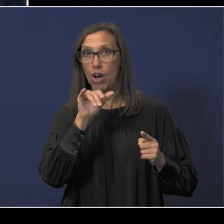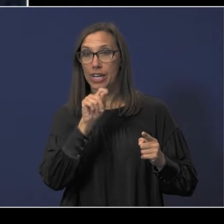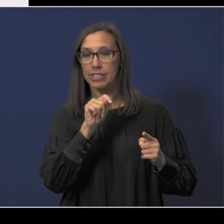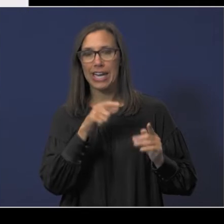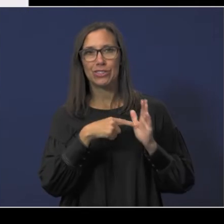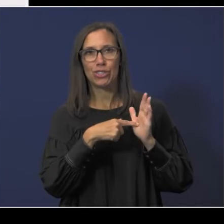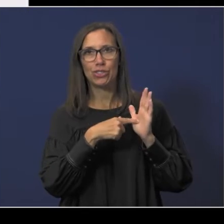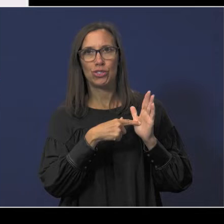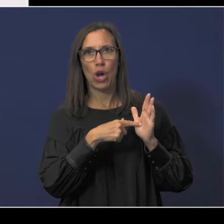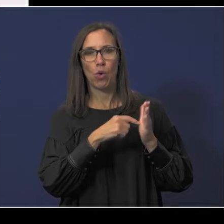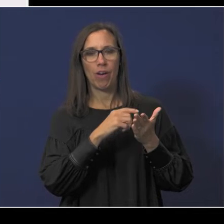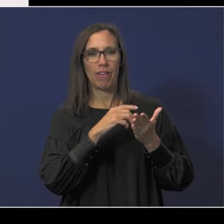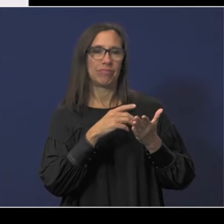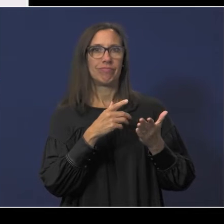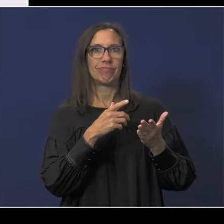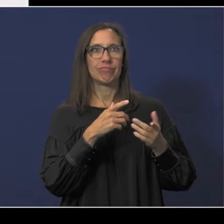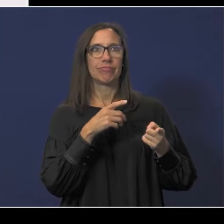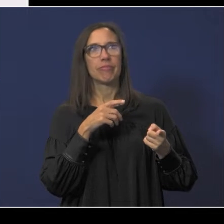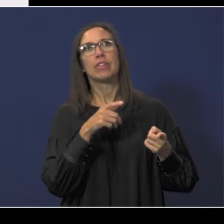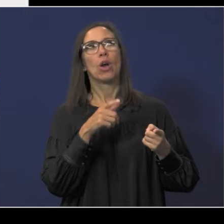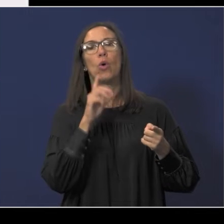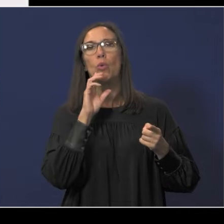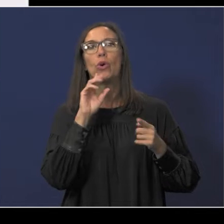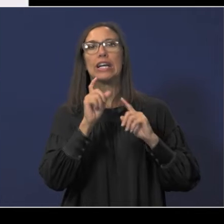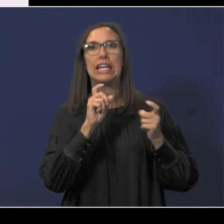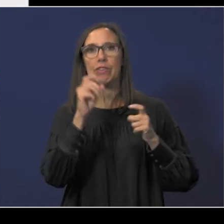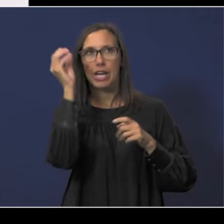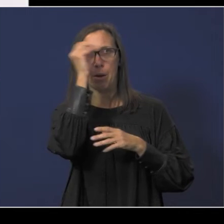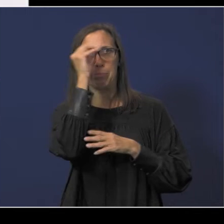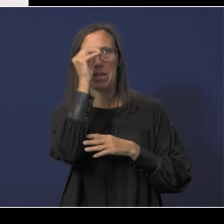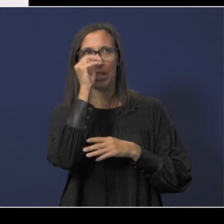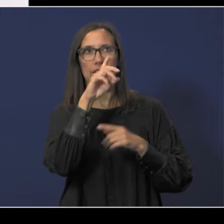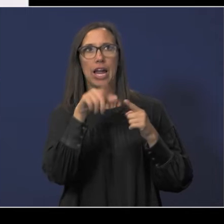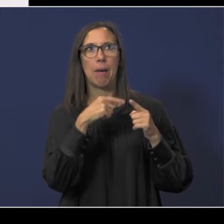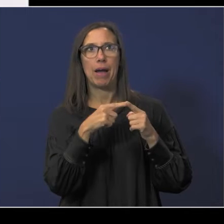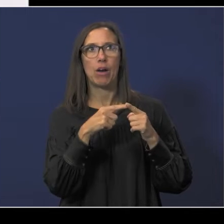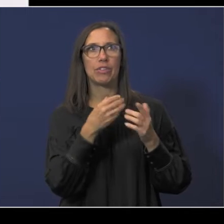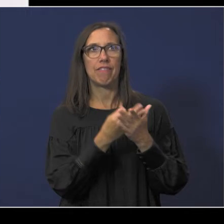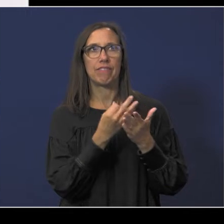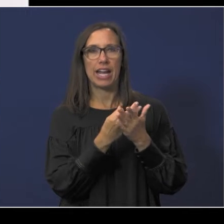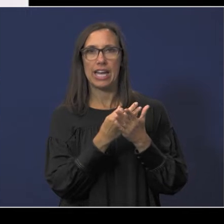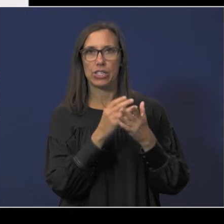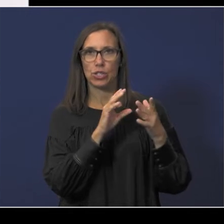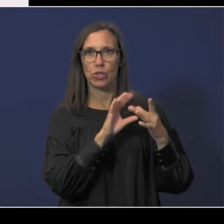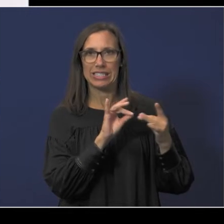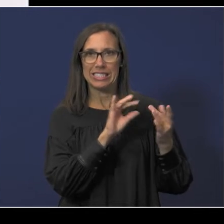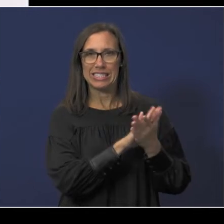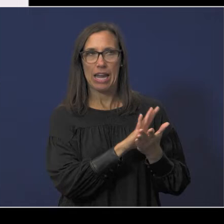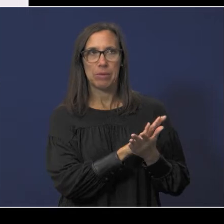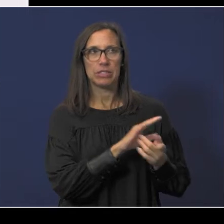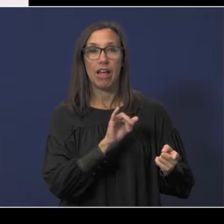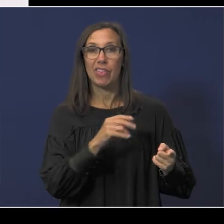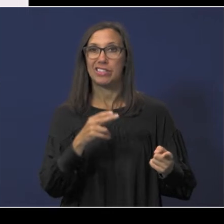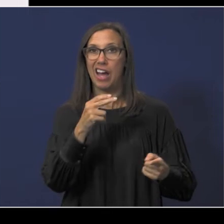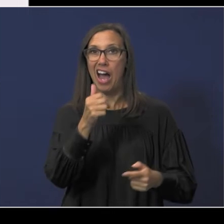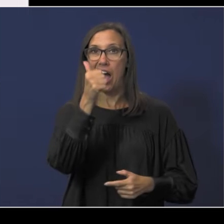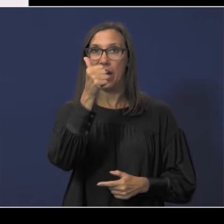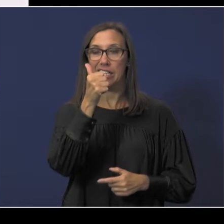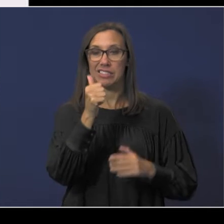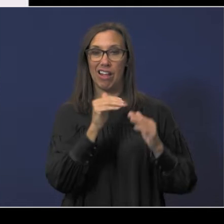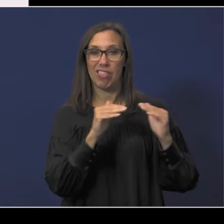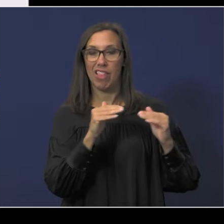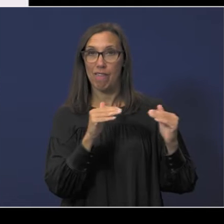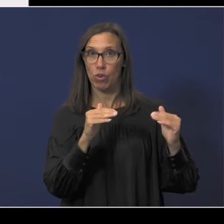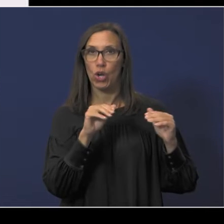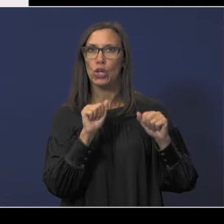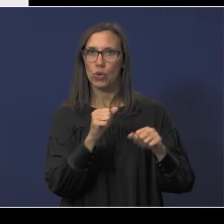we are going to render an unmodified opinion also known as a clean opinion so as amanda said earlier that that is the highest level of assurance that you